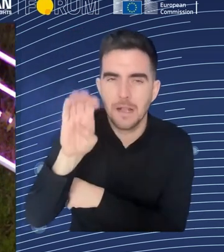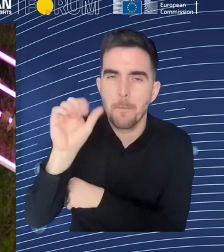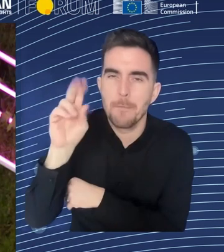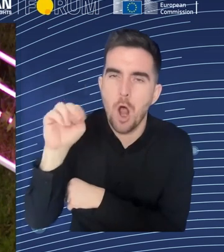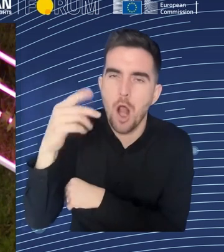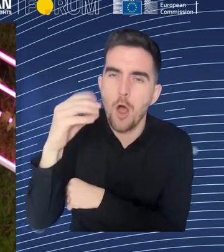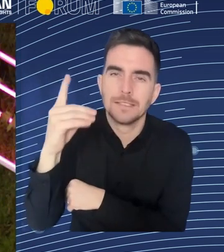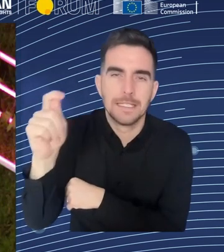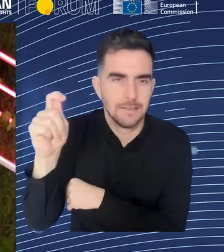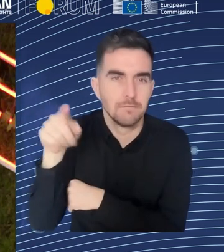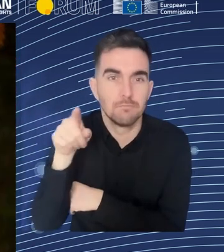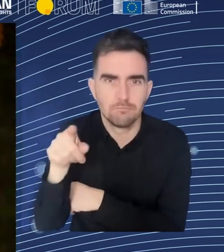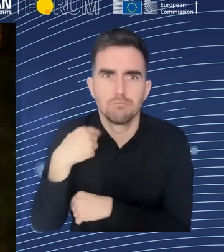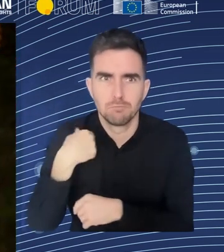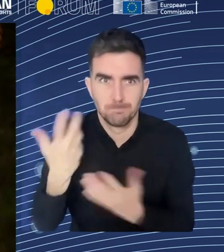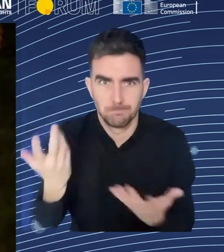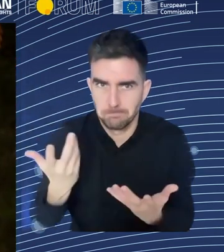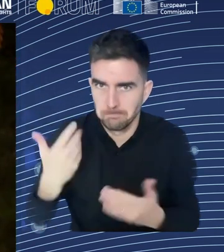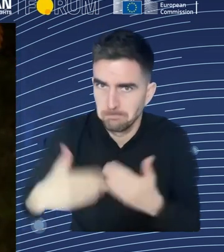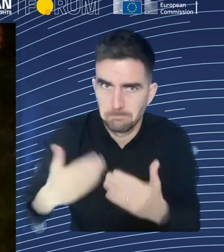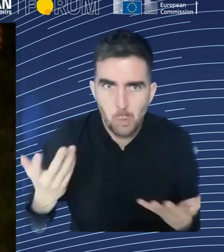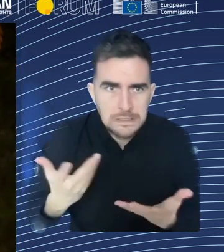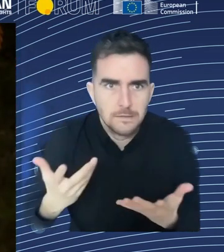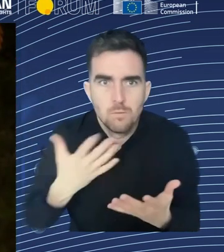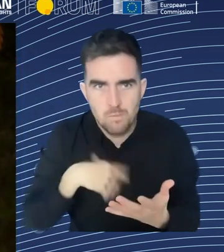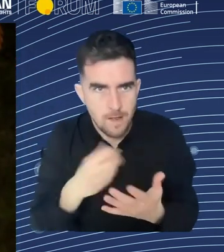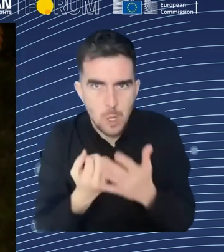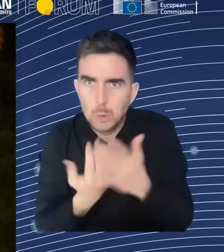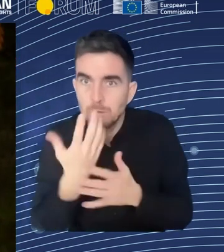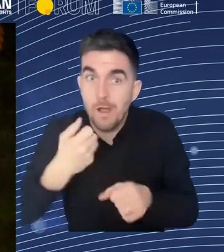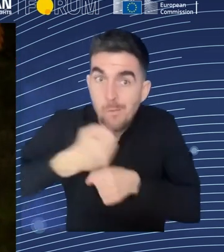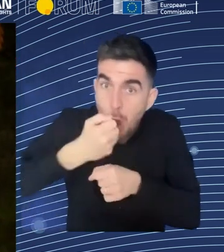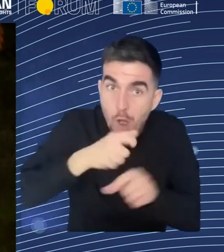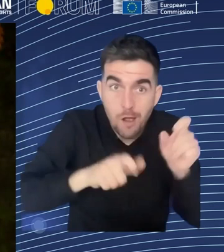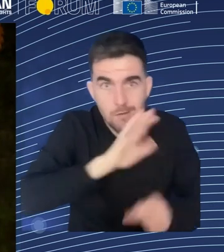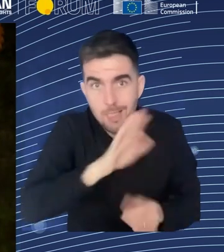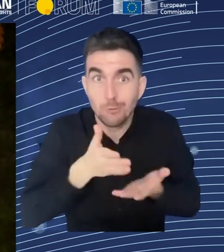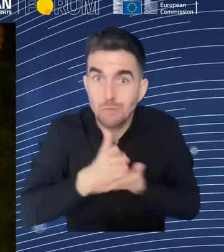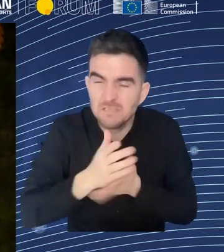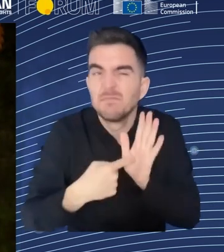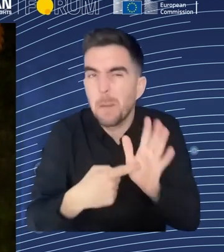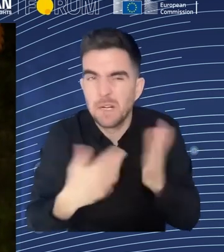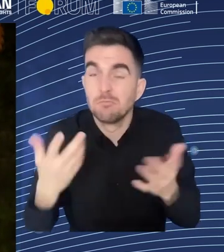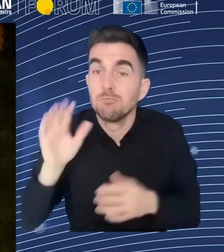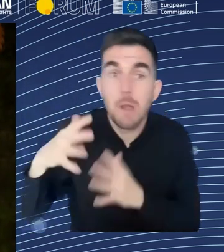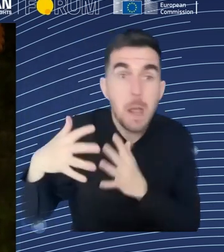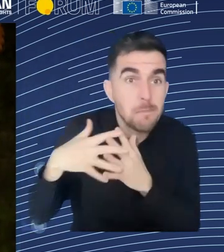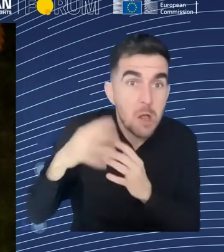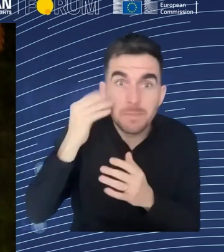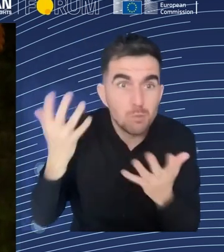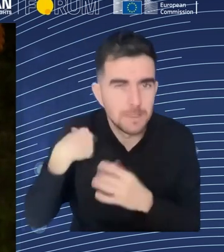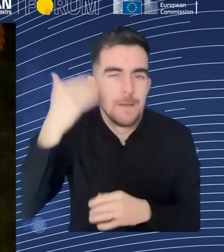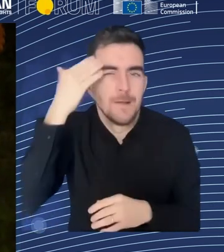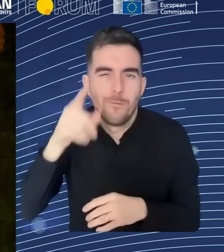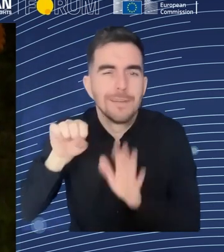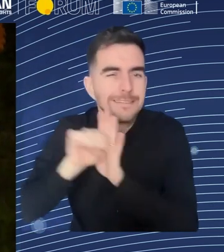share it with us? Yeah, well, first, to state the obvious in the U.S., we have massive envy of all